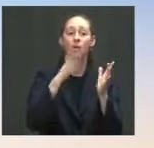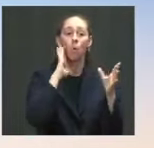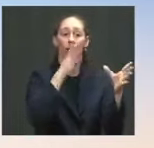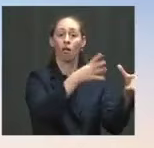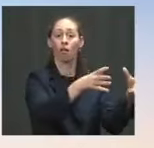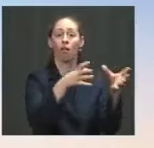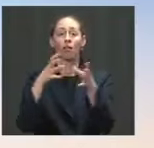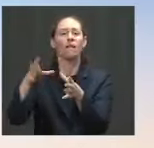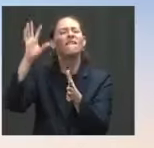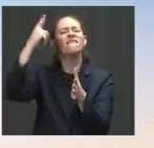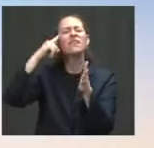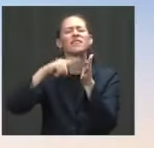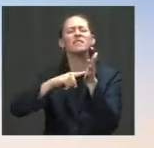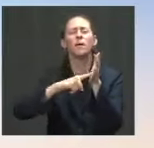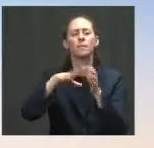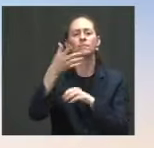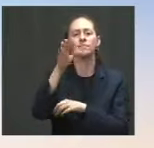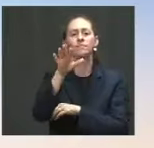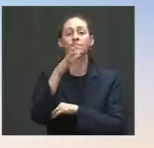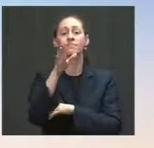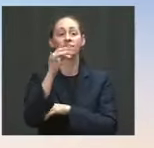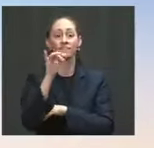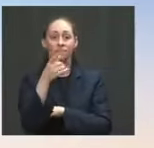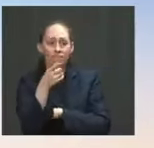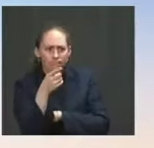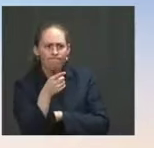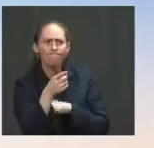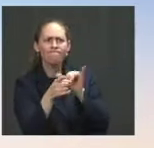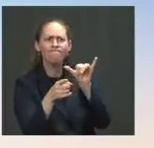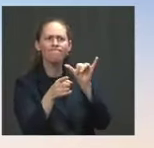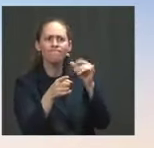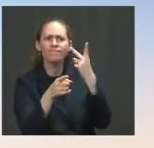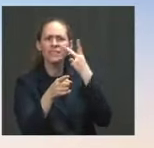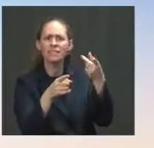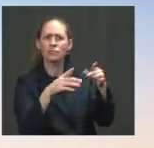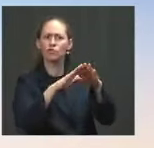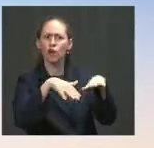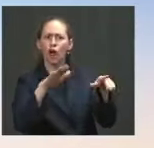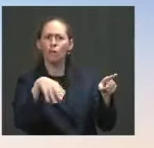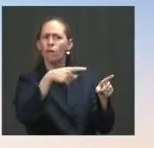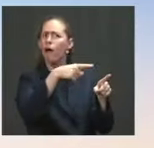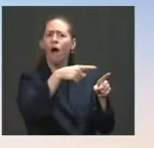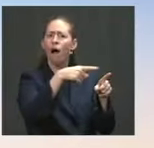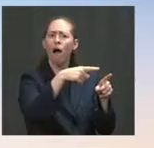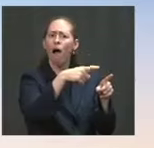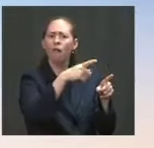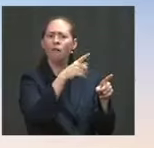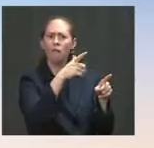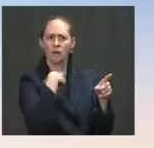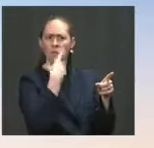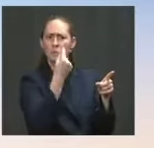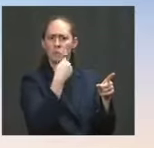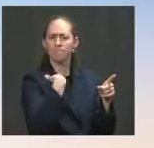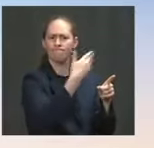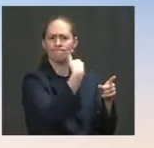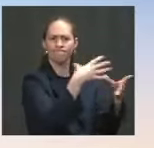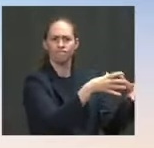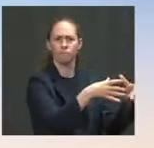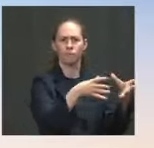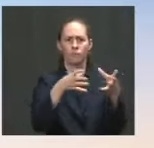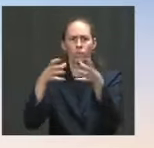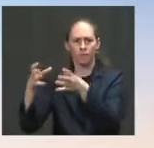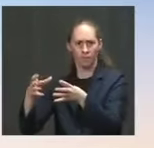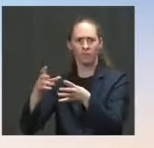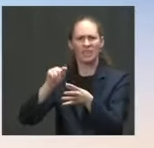facility capacity to expel migrants under Title 42. There are some higher traffic areas. That is one step we just